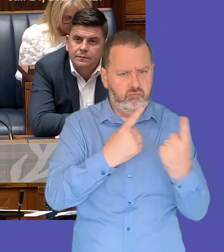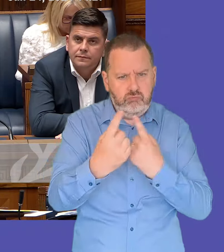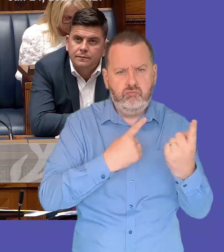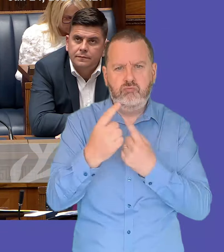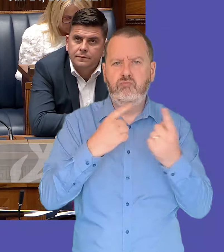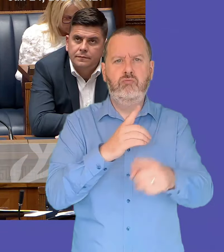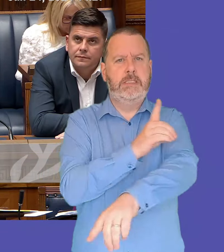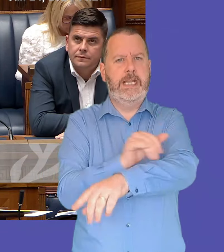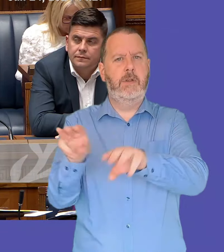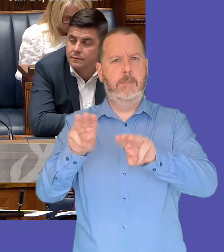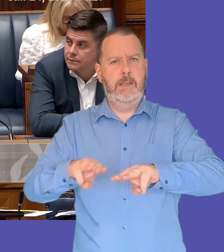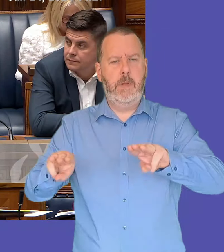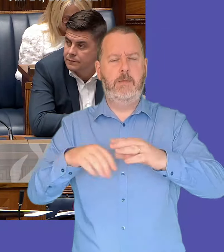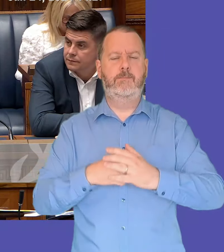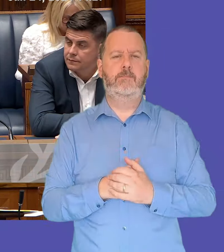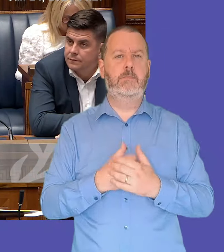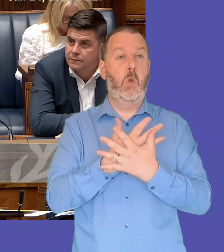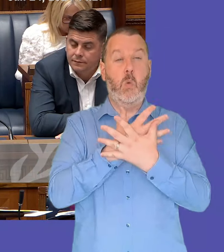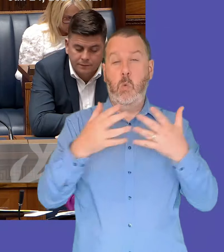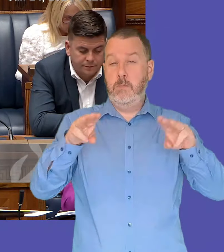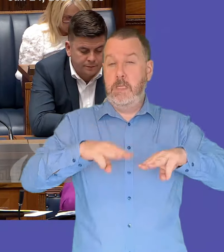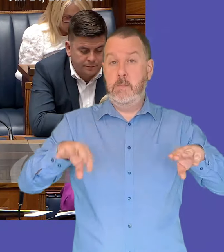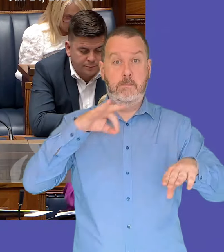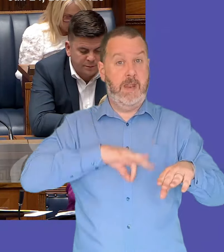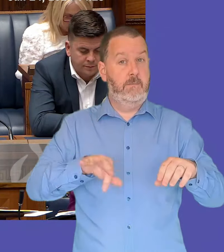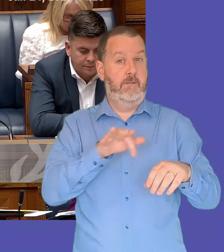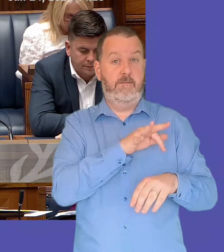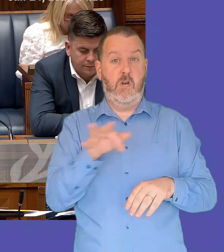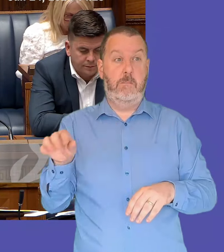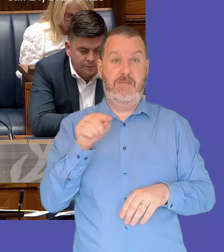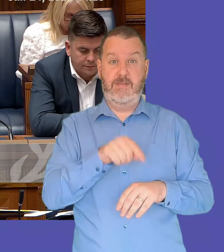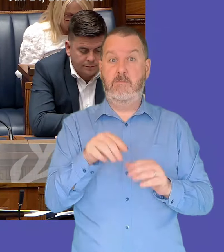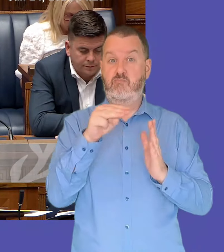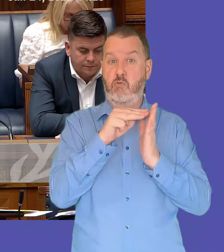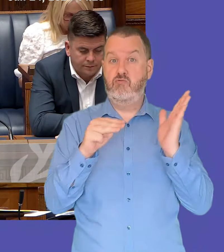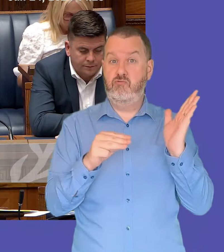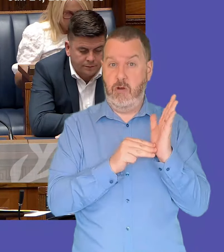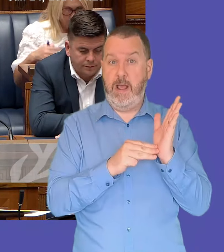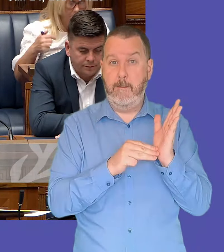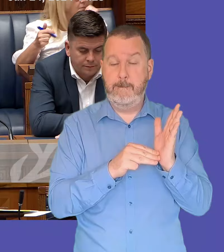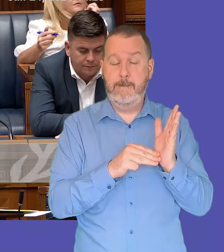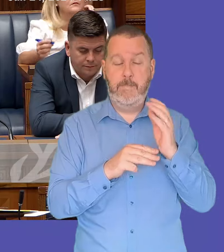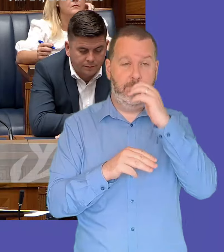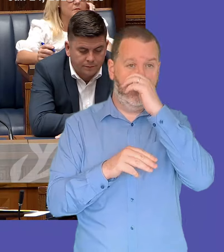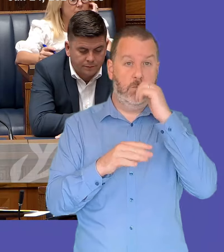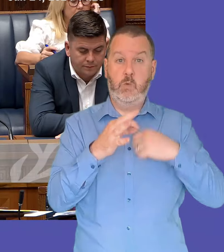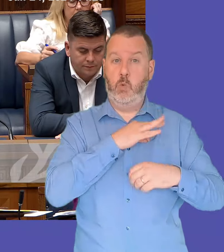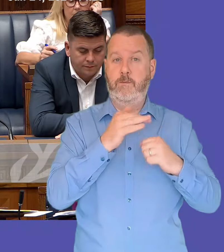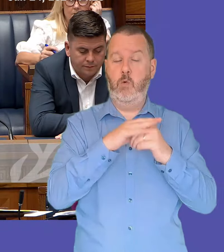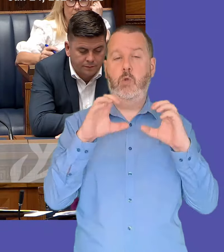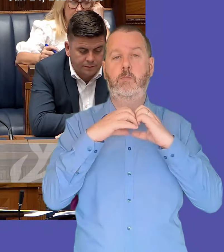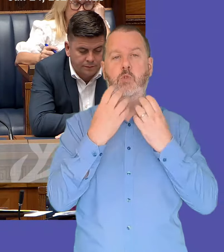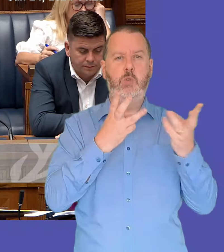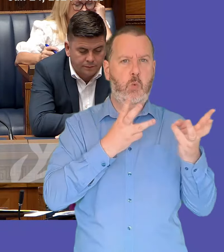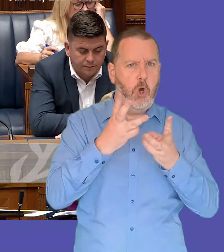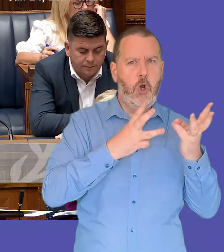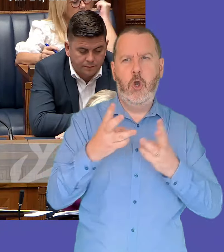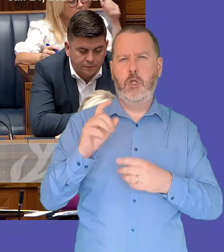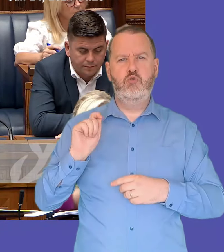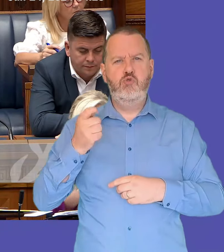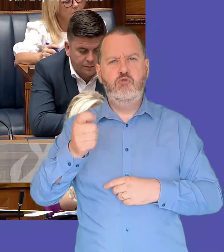have benefited from the urban villages program in dairy which has helped boost and support community work tourism and heritage projects